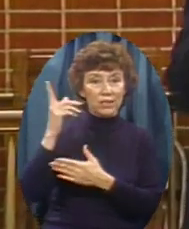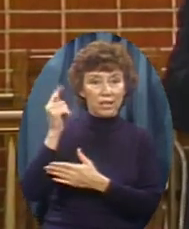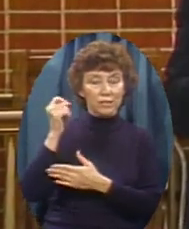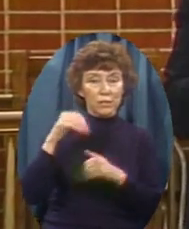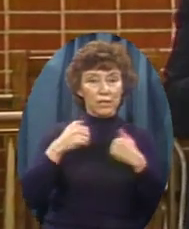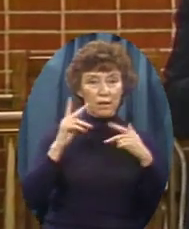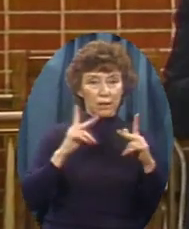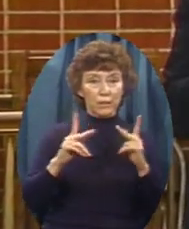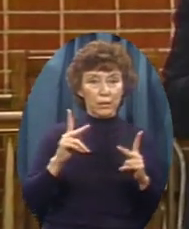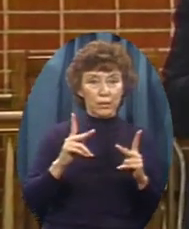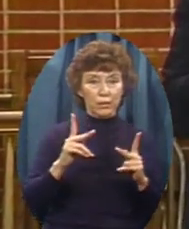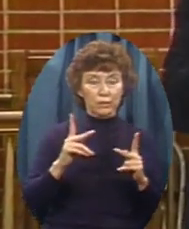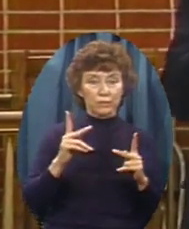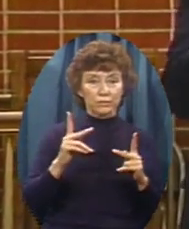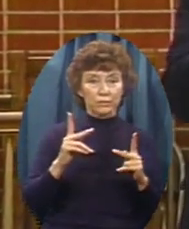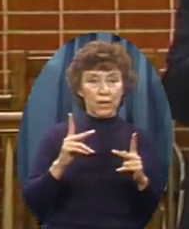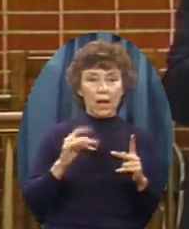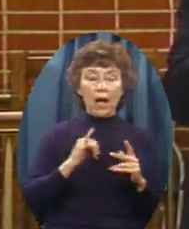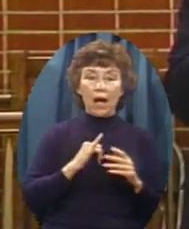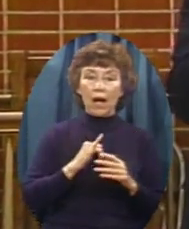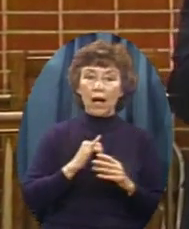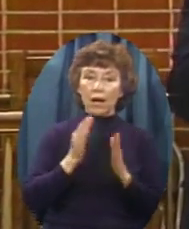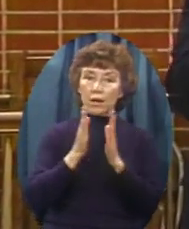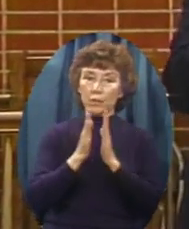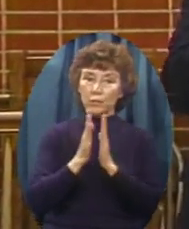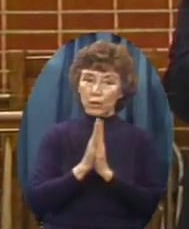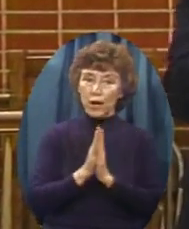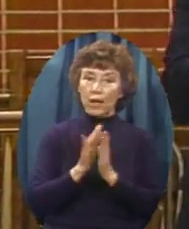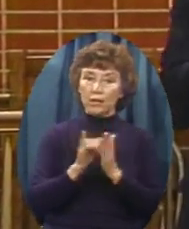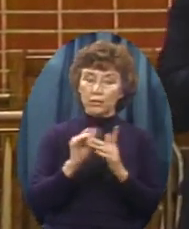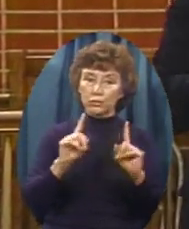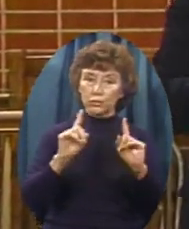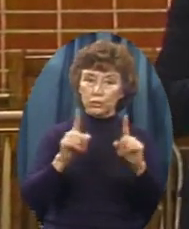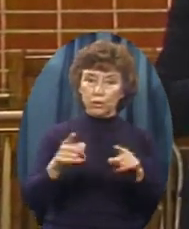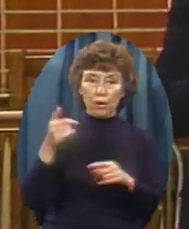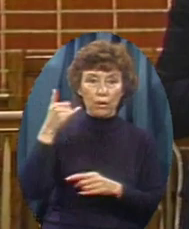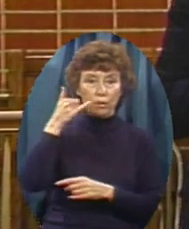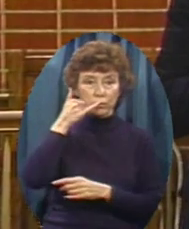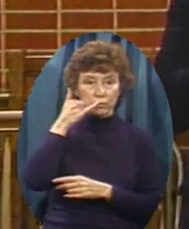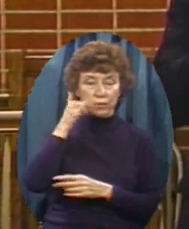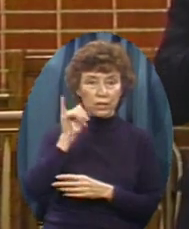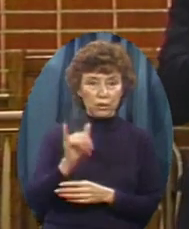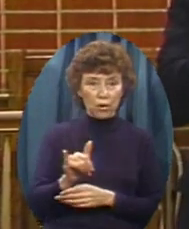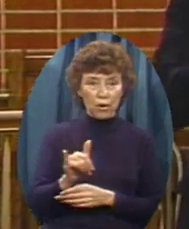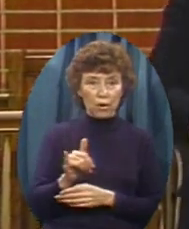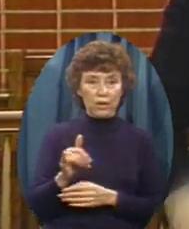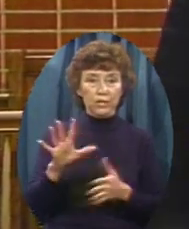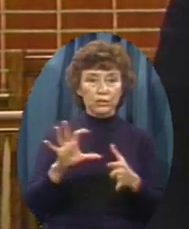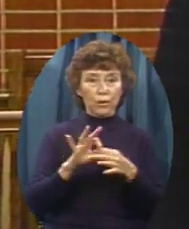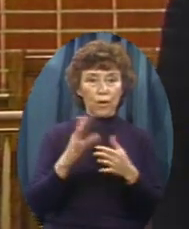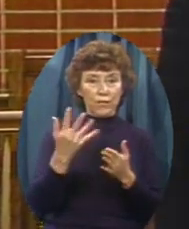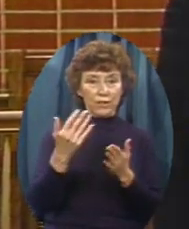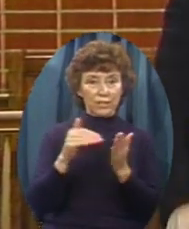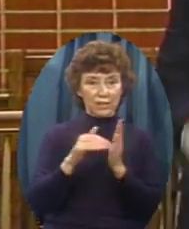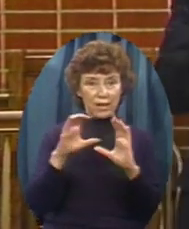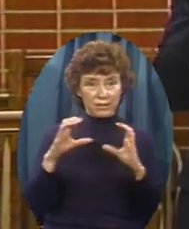heard enough Now please go to the telephone We pay for the call Dial the toll free number 1-800-446-5000 Join the 15